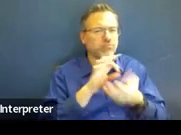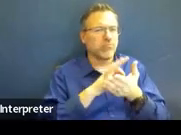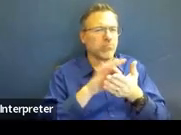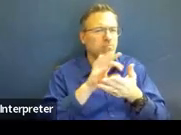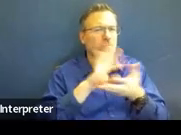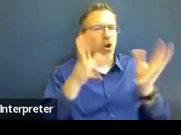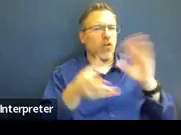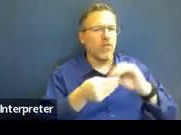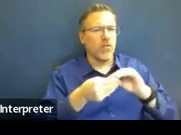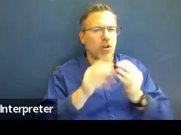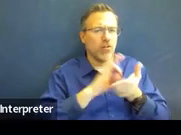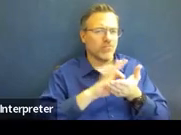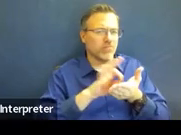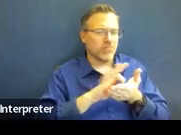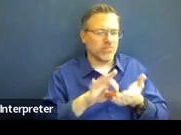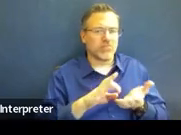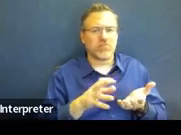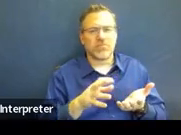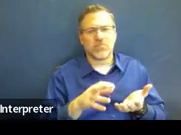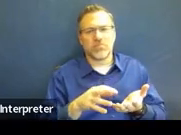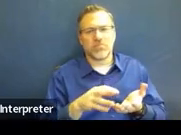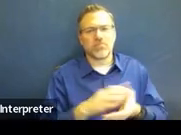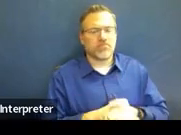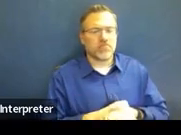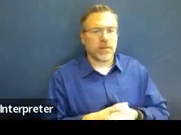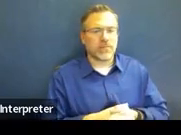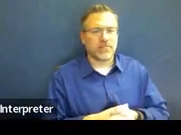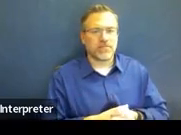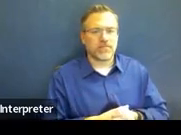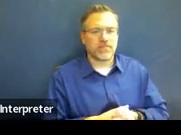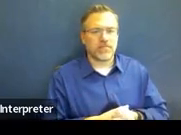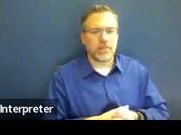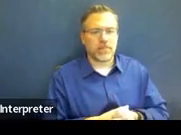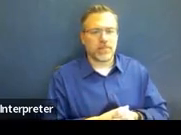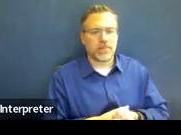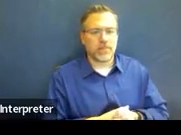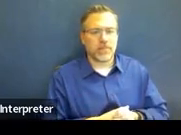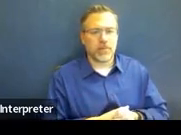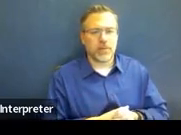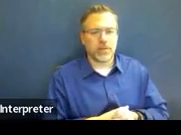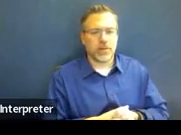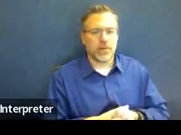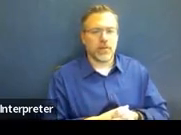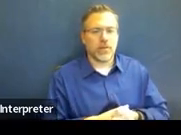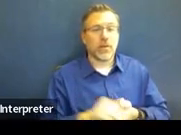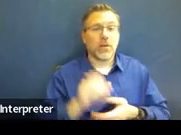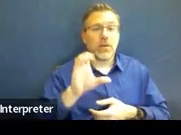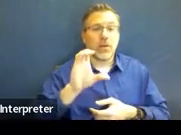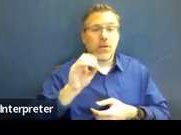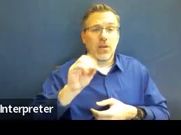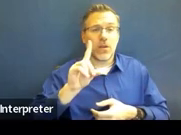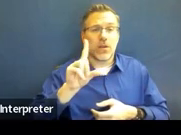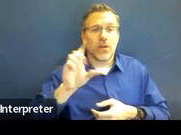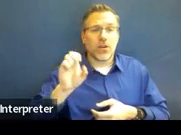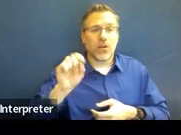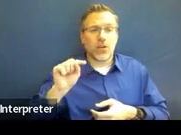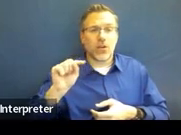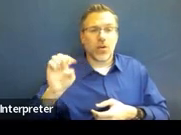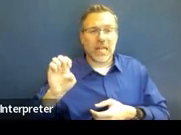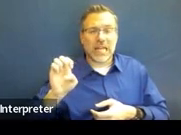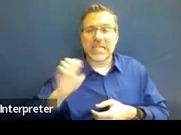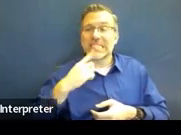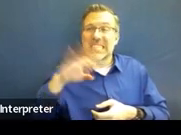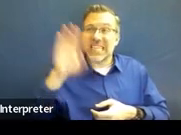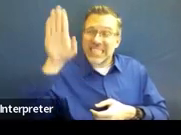information or like the, yeah. And Carly, this is Colette. You'd want to make sure that you're just incorporating